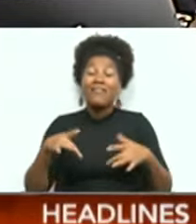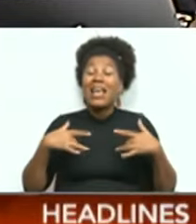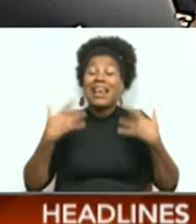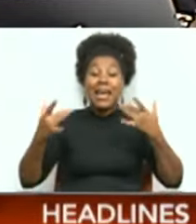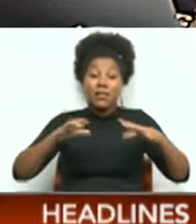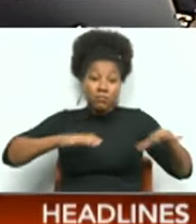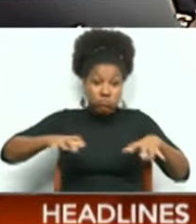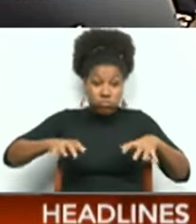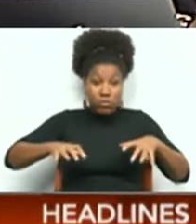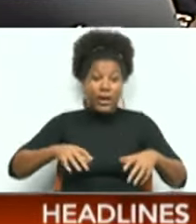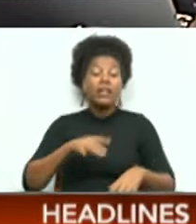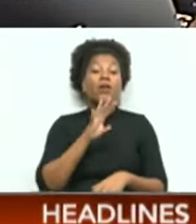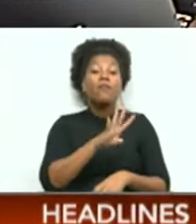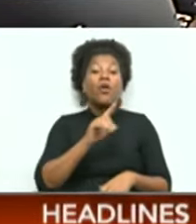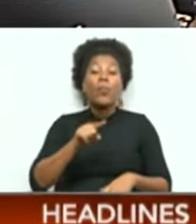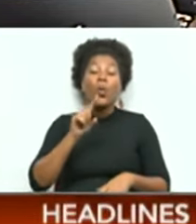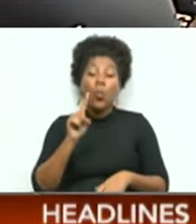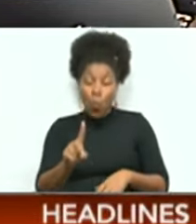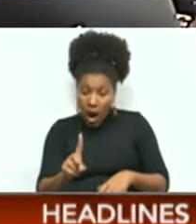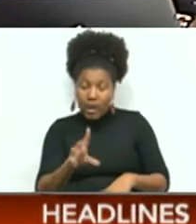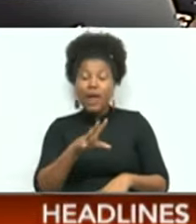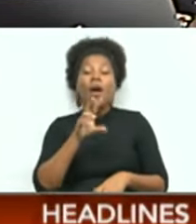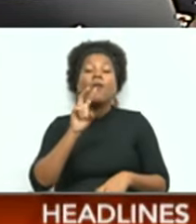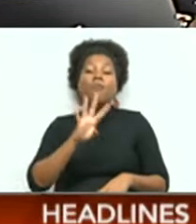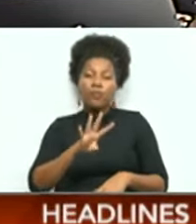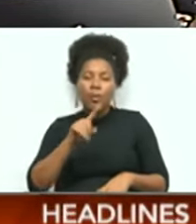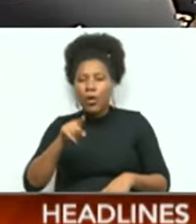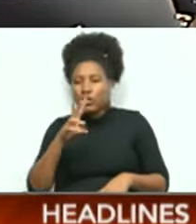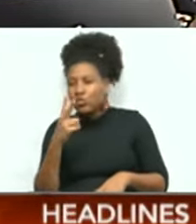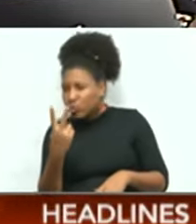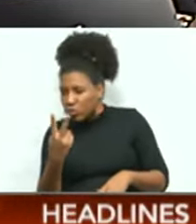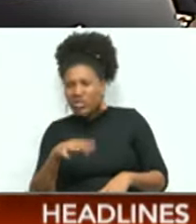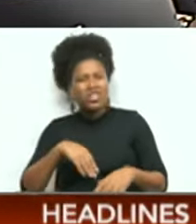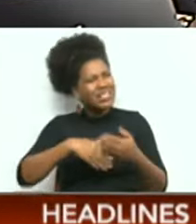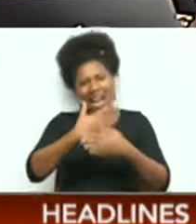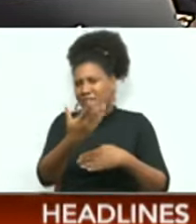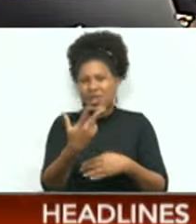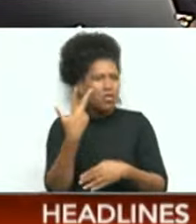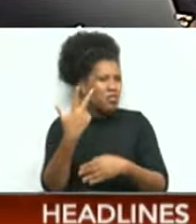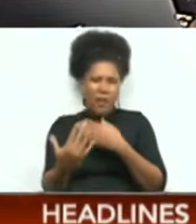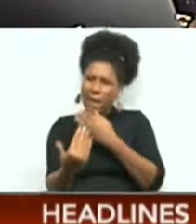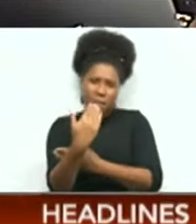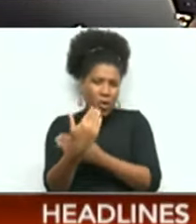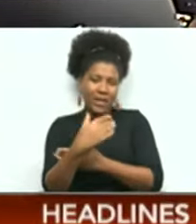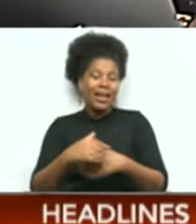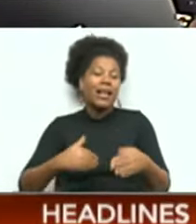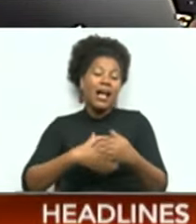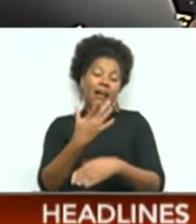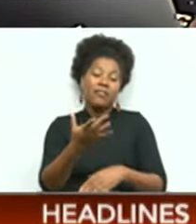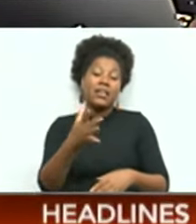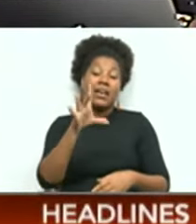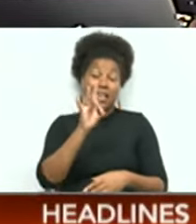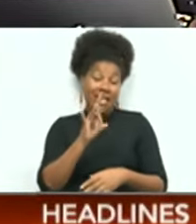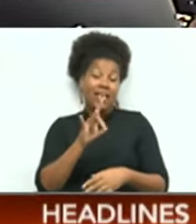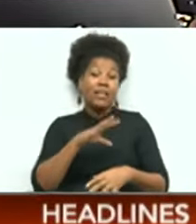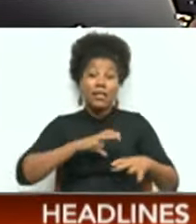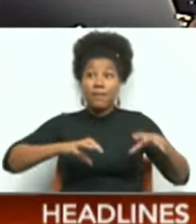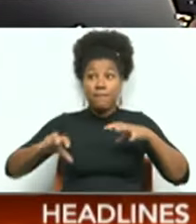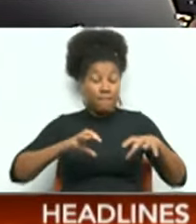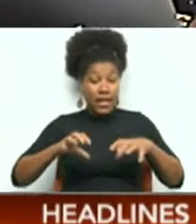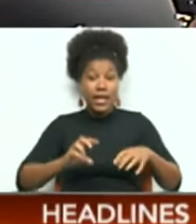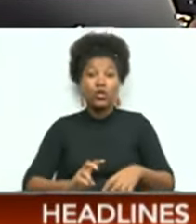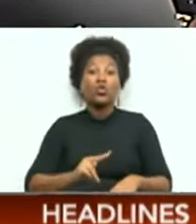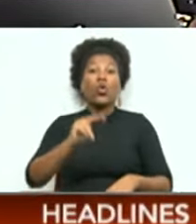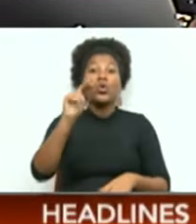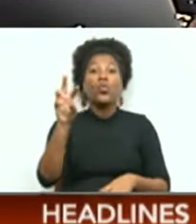magnitude 4.1 and 4.2, occurring just after 3 a.m. And after 8 a.m., some people in northwestern Trinidad felt the shaking. But this is a